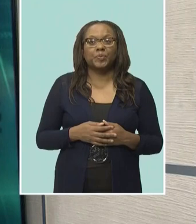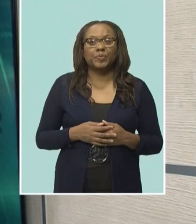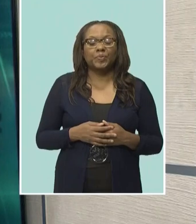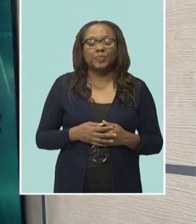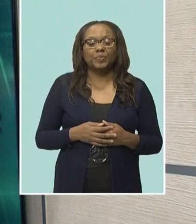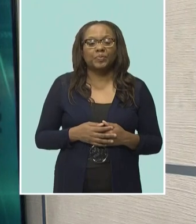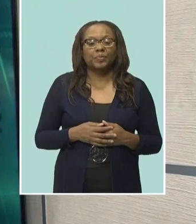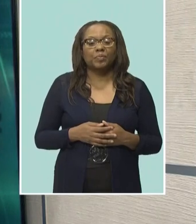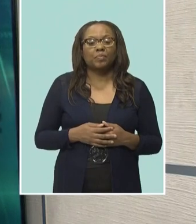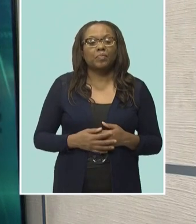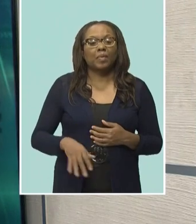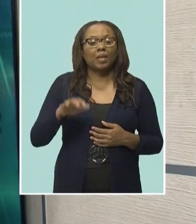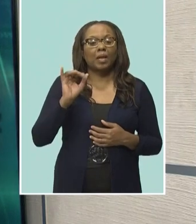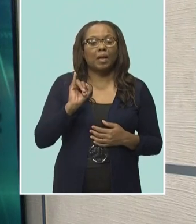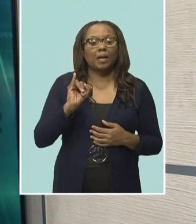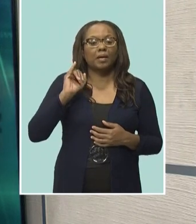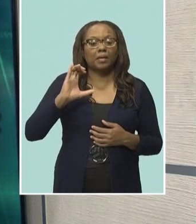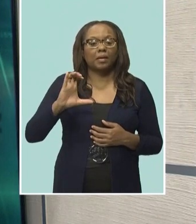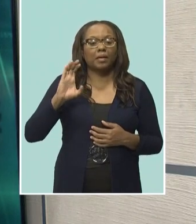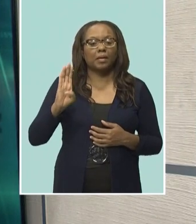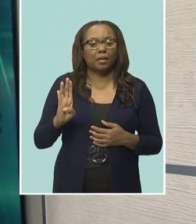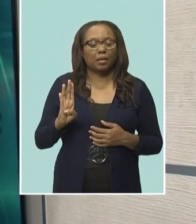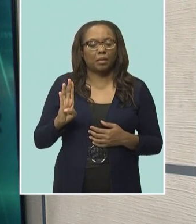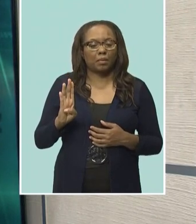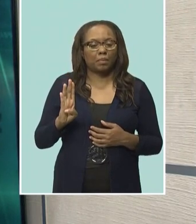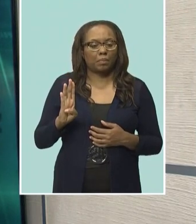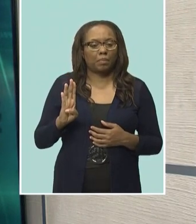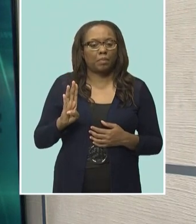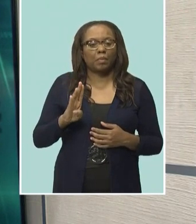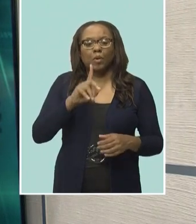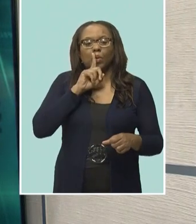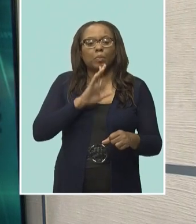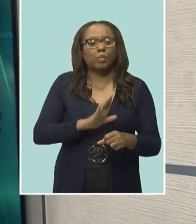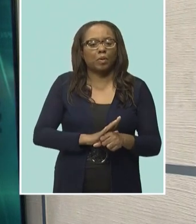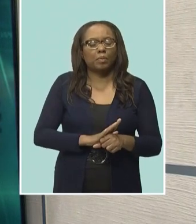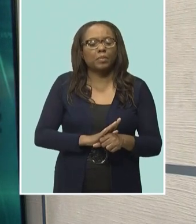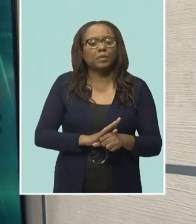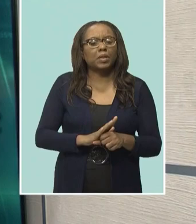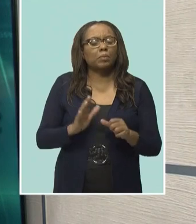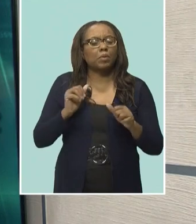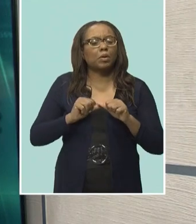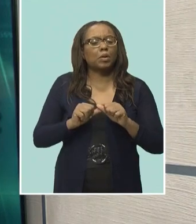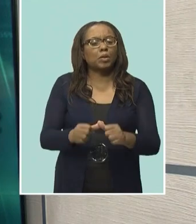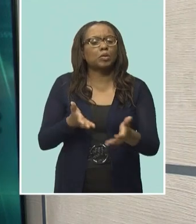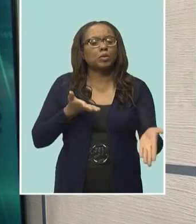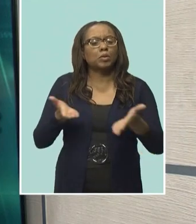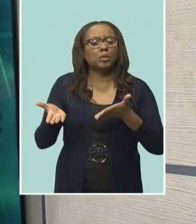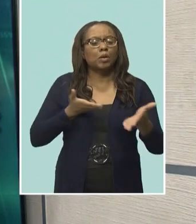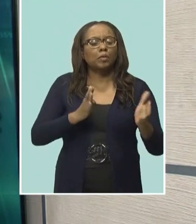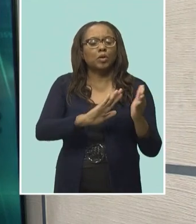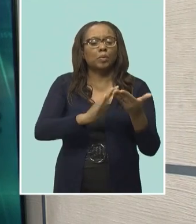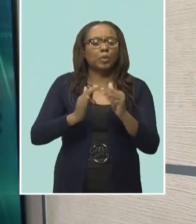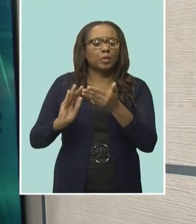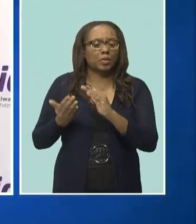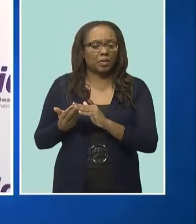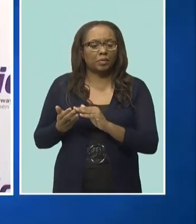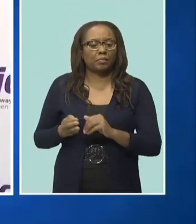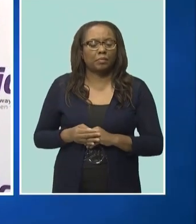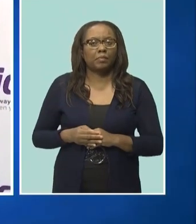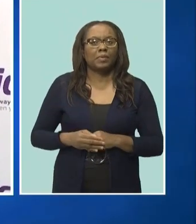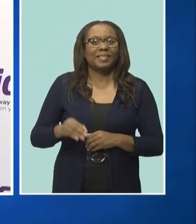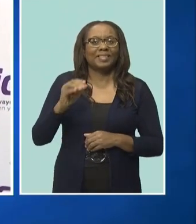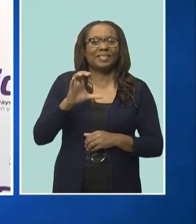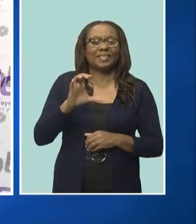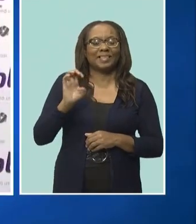The commitment of the Insurance Corporation of Barbados Limited to the society it serves remains unchanged. That assurance came from Chief